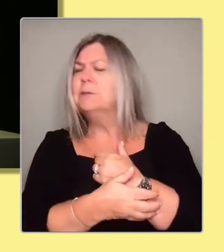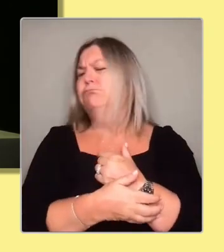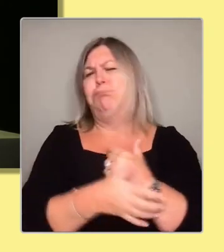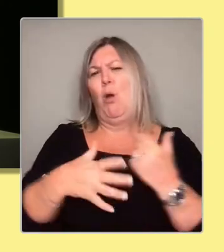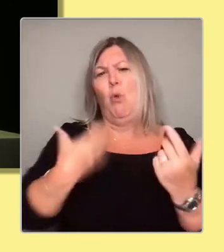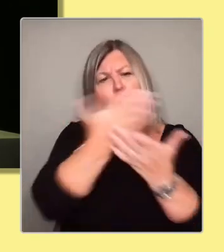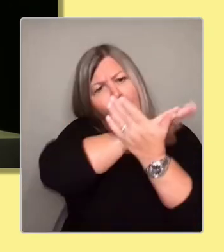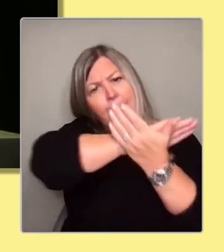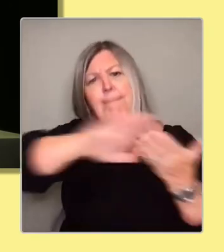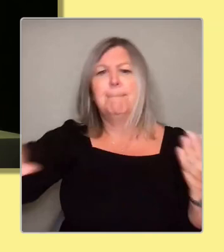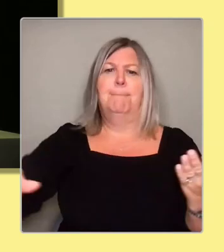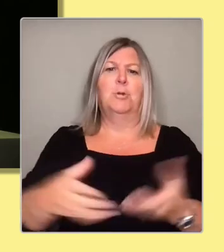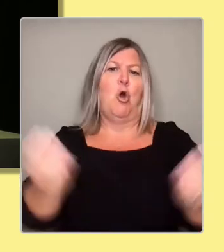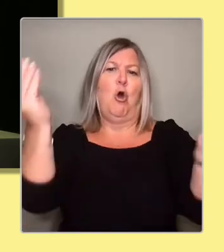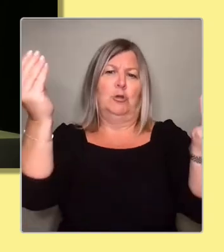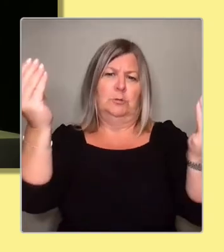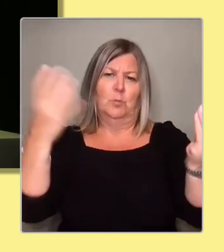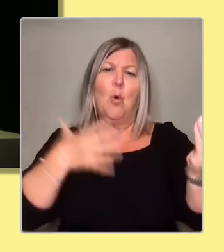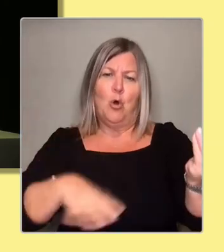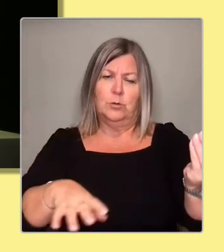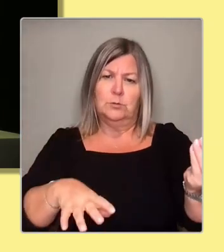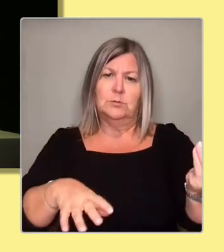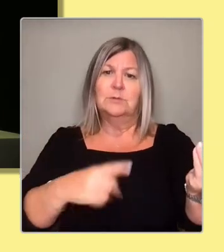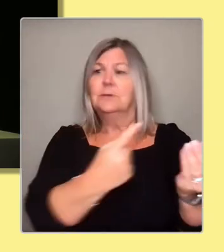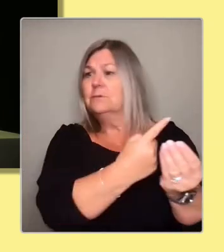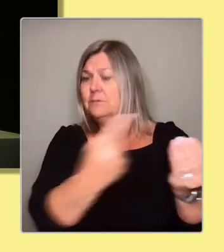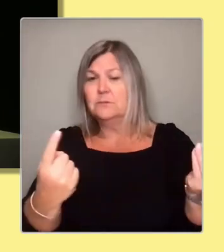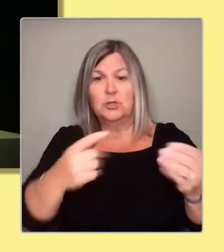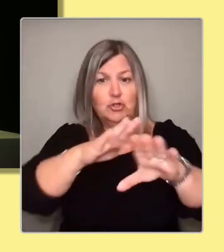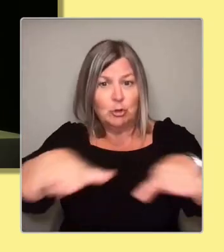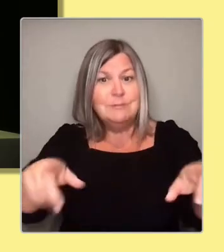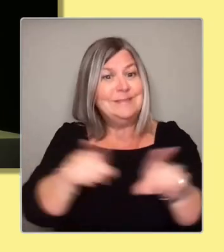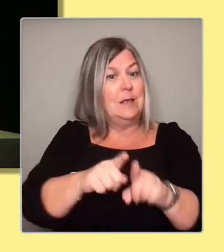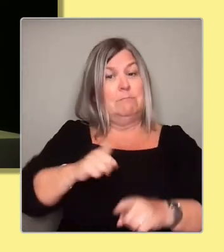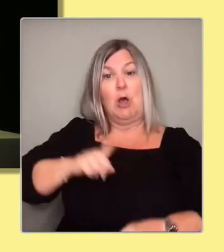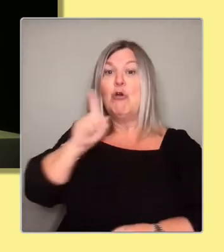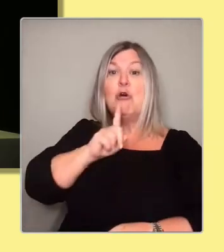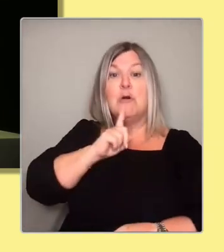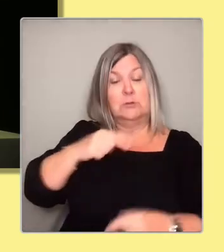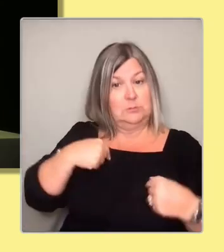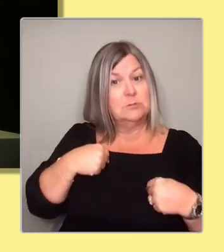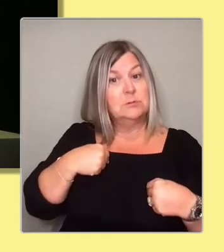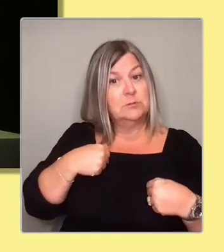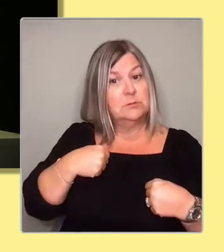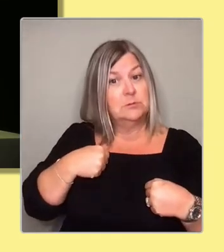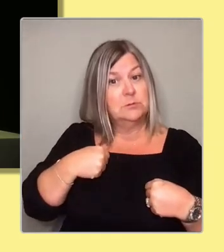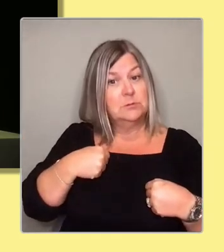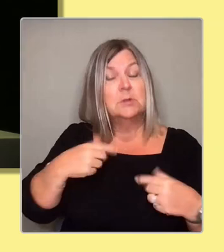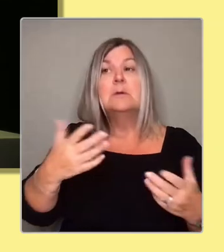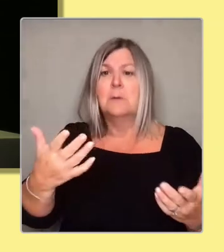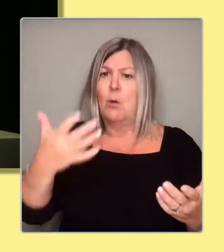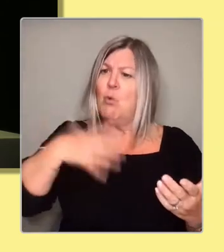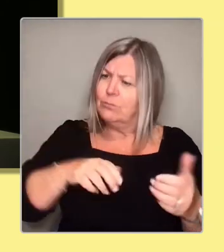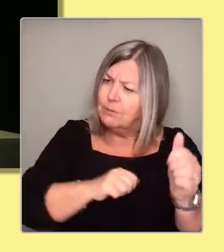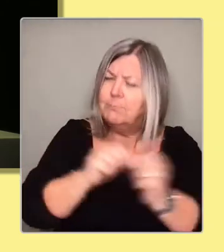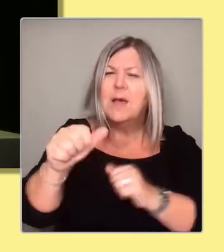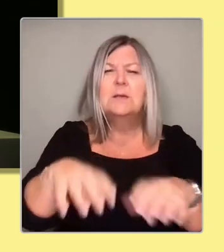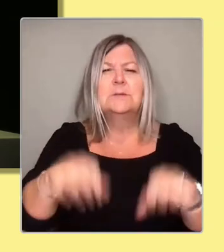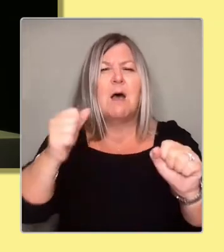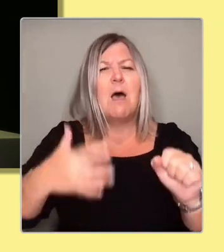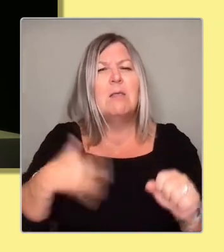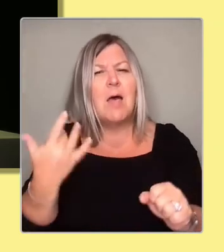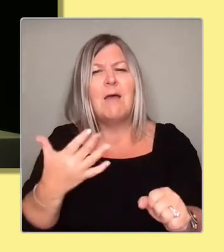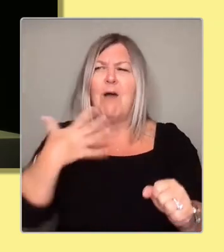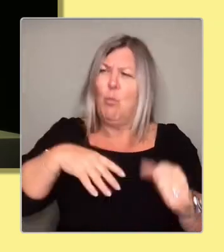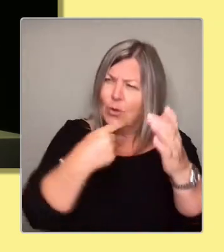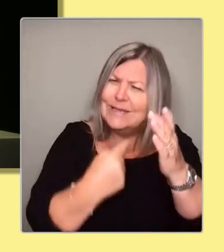every single child, like my girls, has the best possible start in life. I want independence because I want to build a